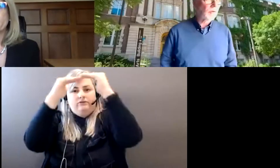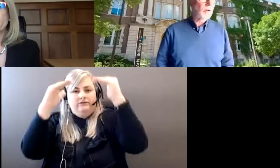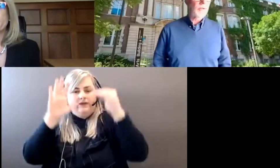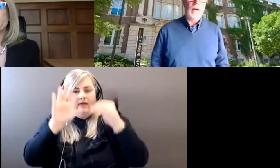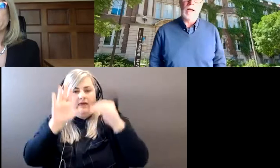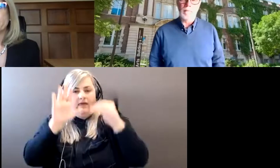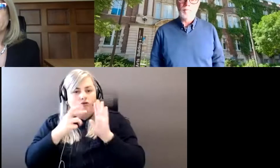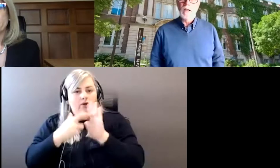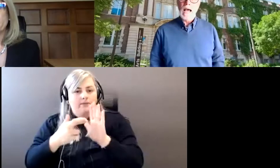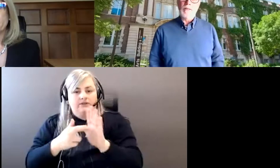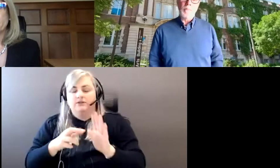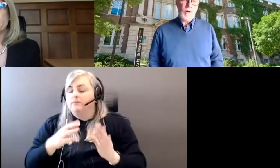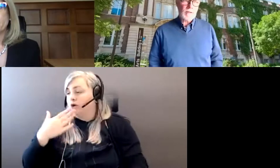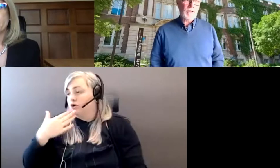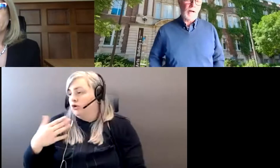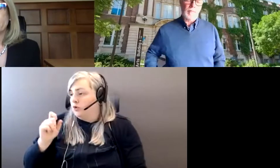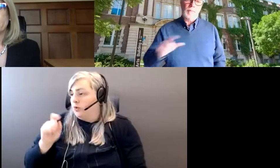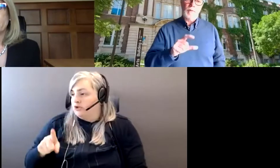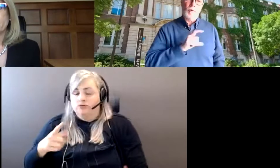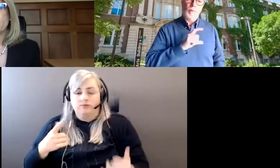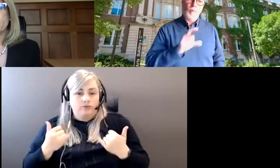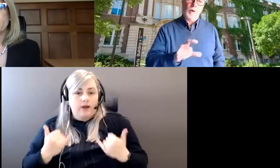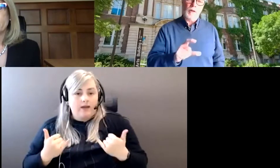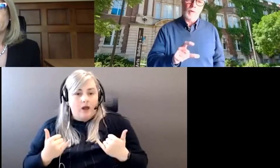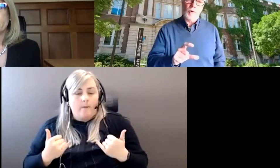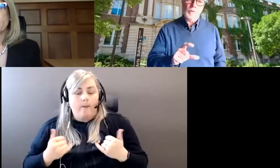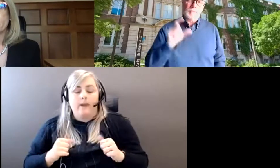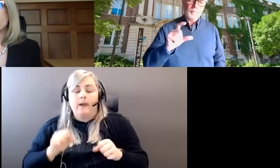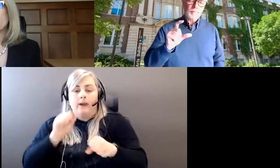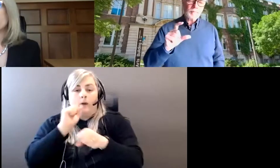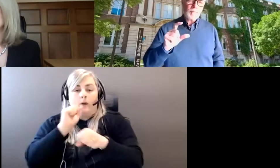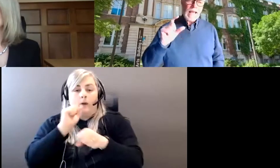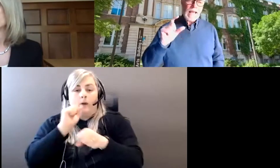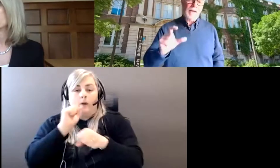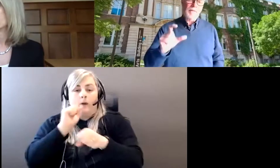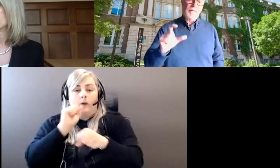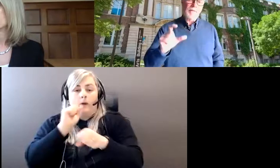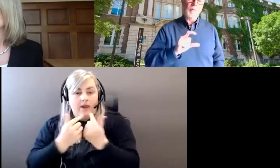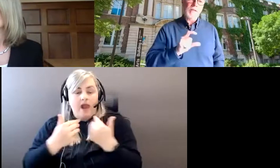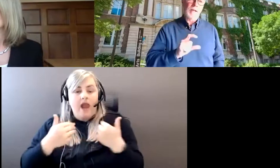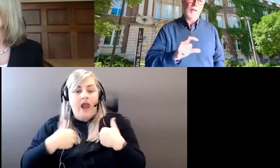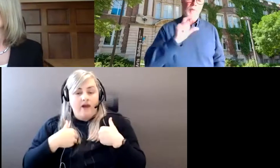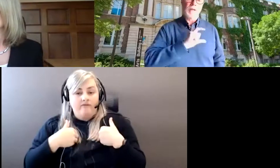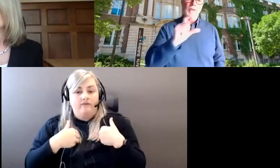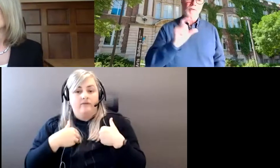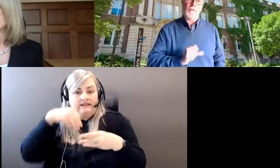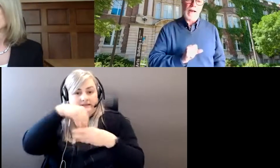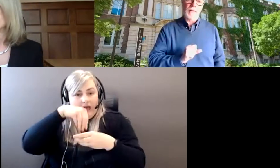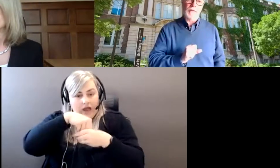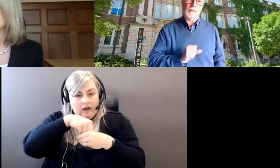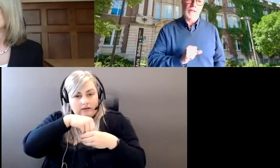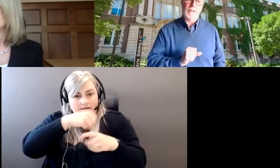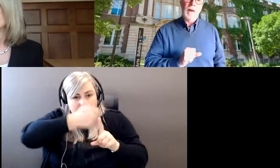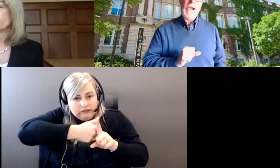good question. Um, at the present time, the, the working groups have representatives from each of the